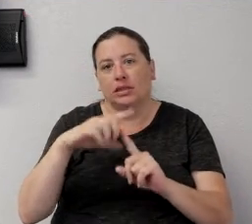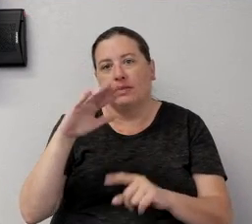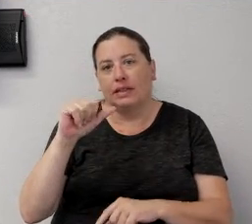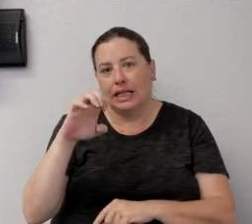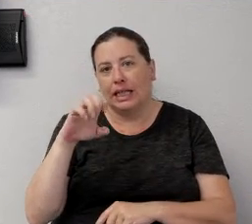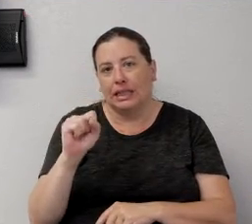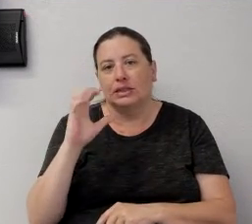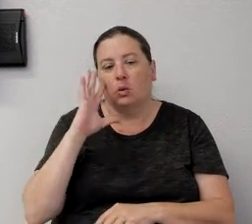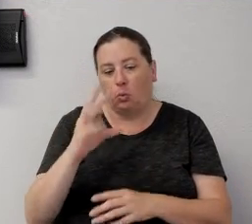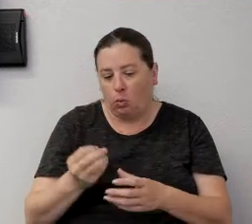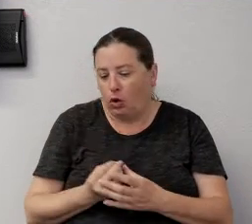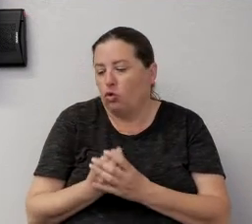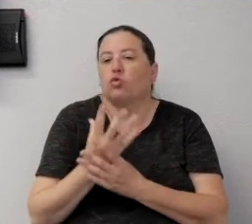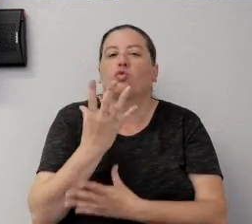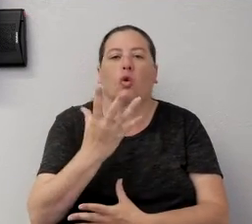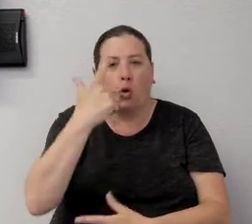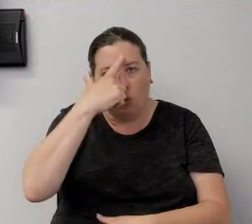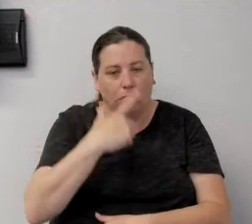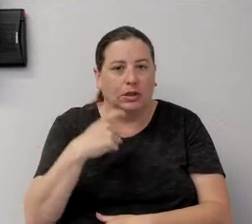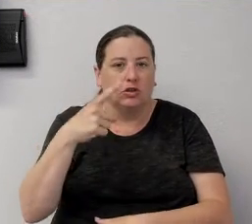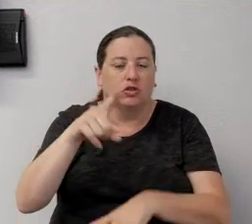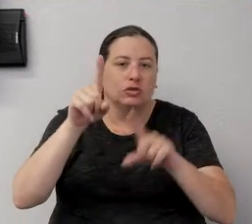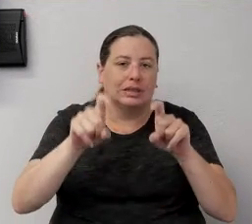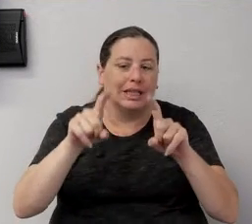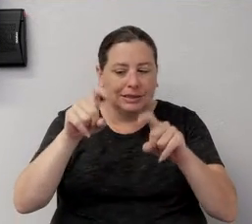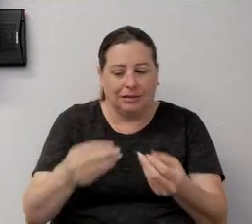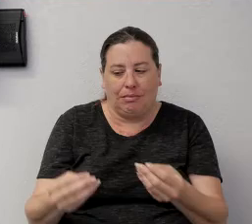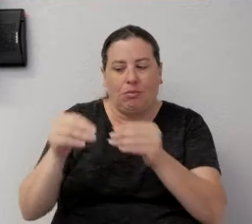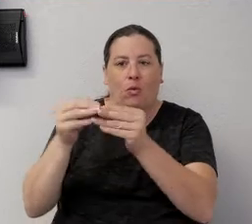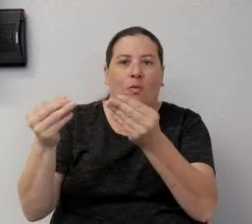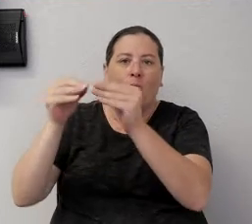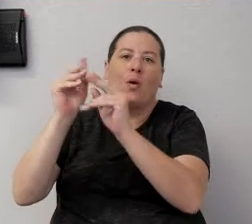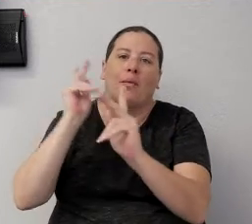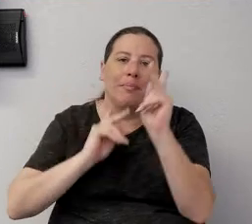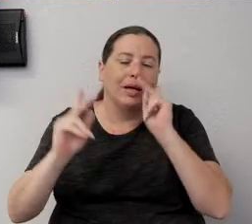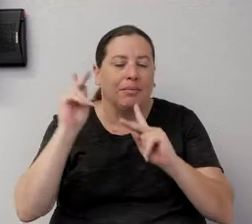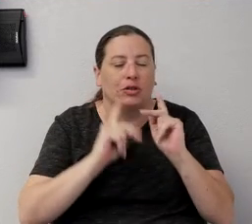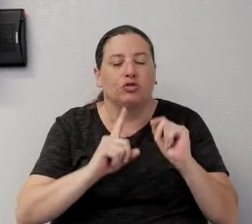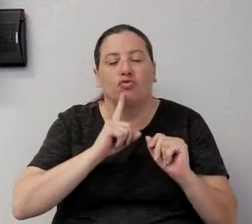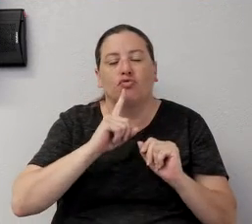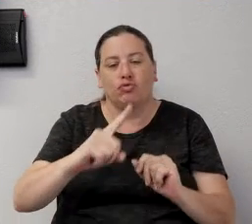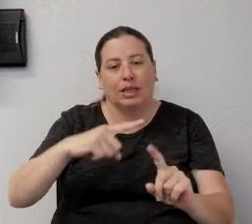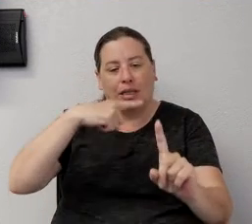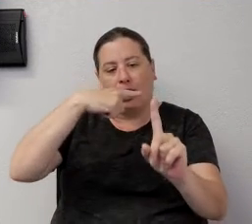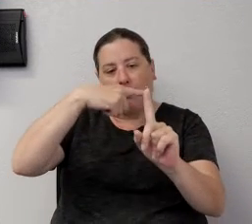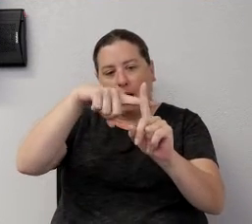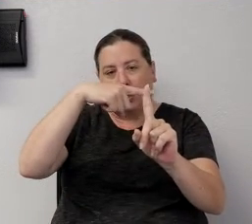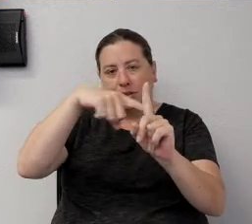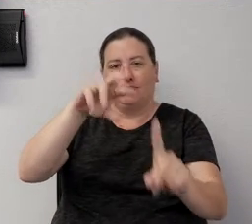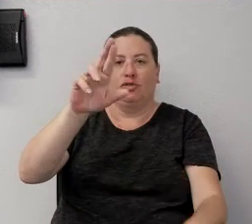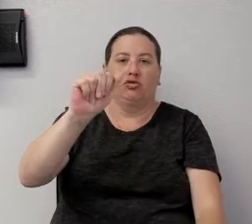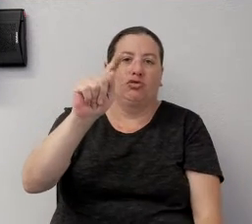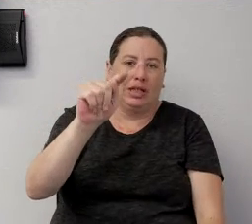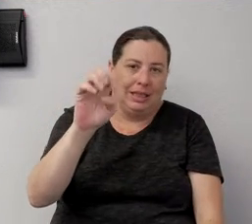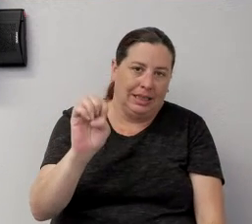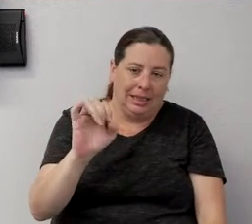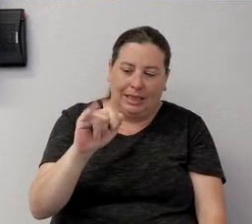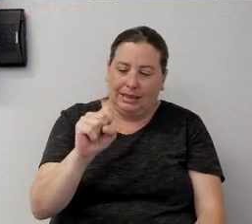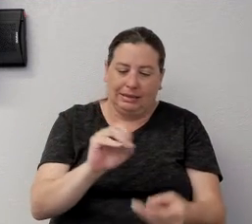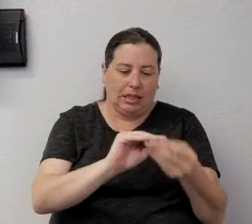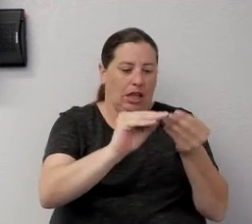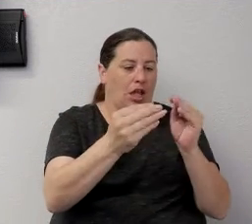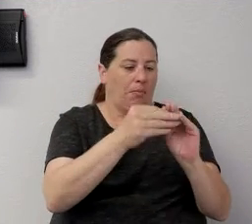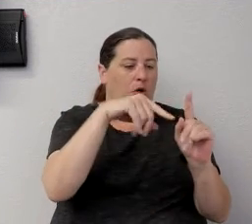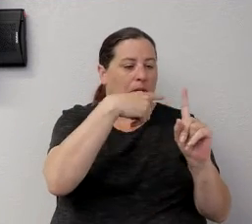just going to grow because you're testing more people. It's really it's the positive rate, you know, it's the number of